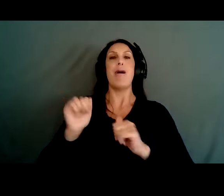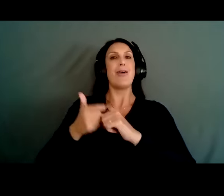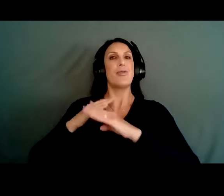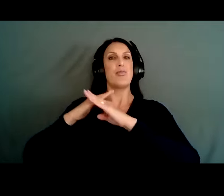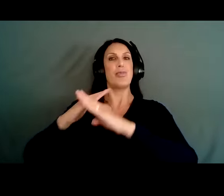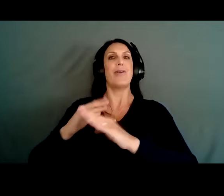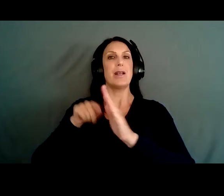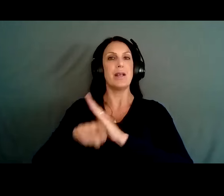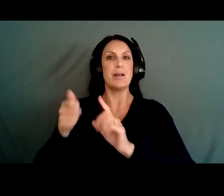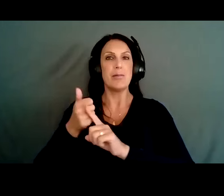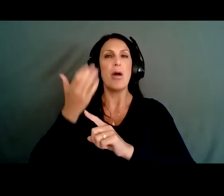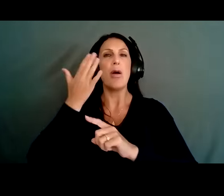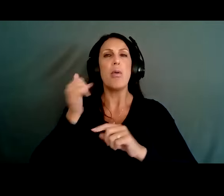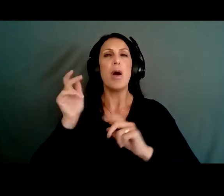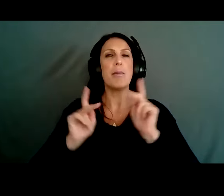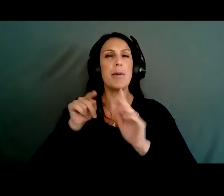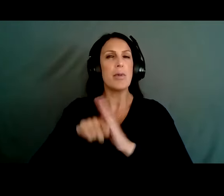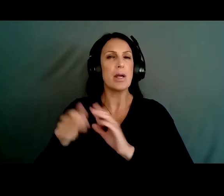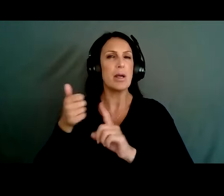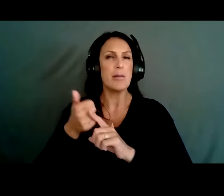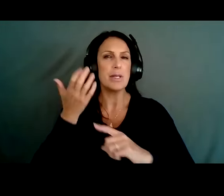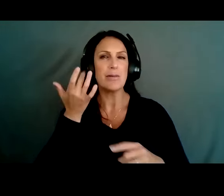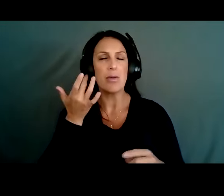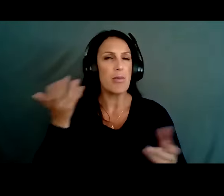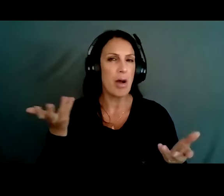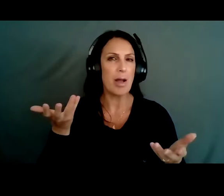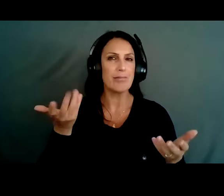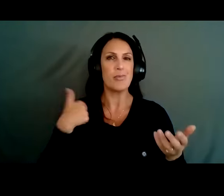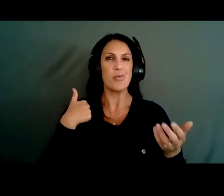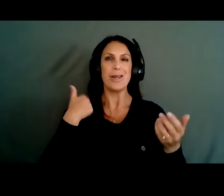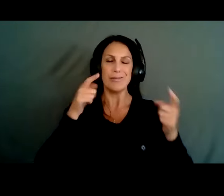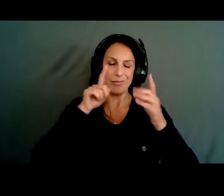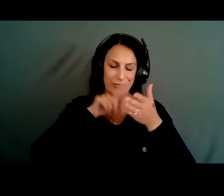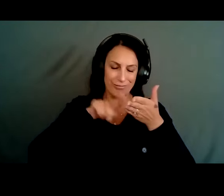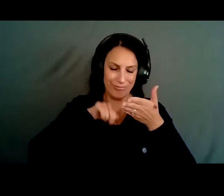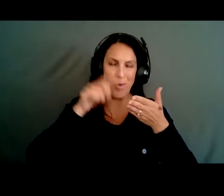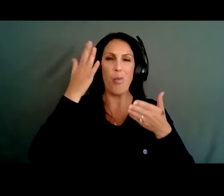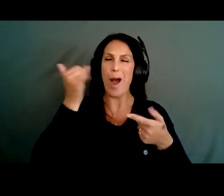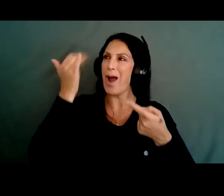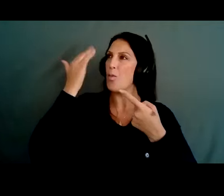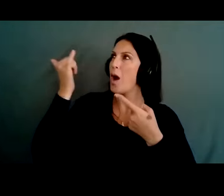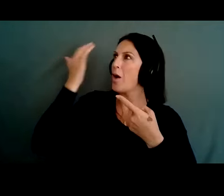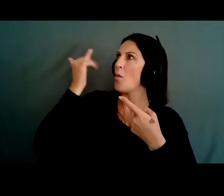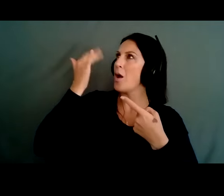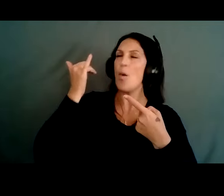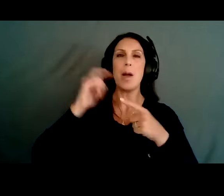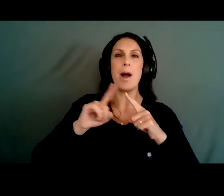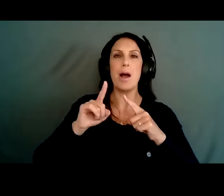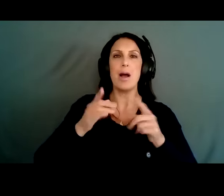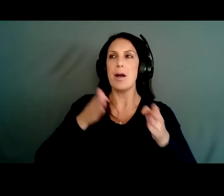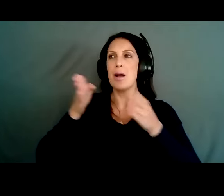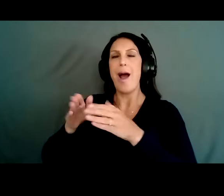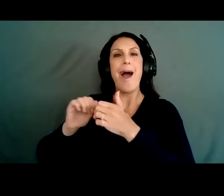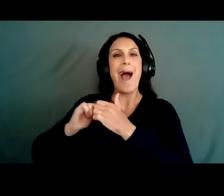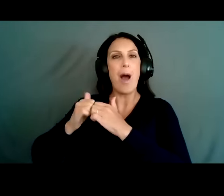focus on why people take their lives. We spend a lot of time in the area of why, but we don't spend enough time in the how. And as we're going to learn